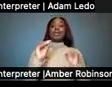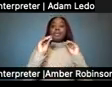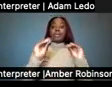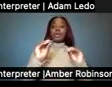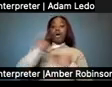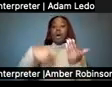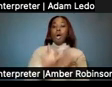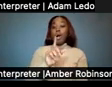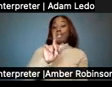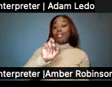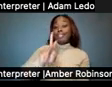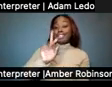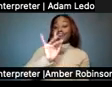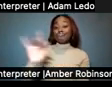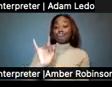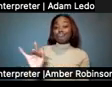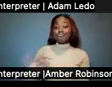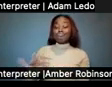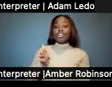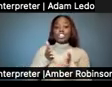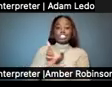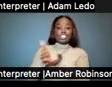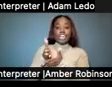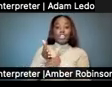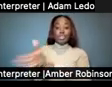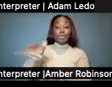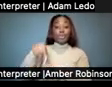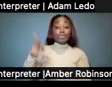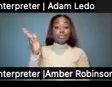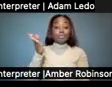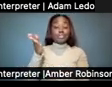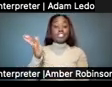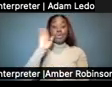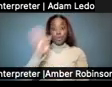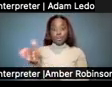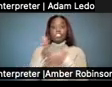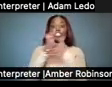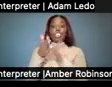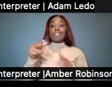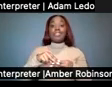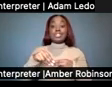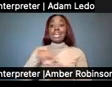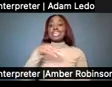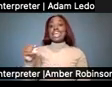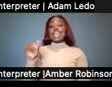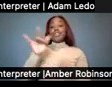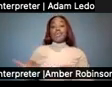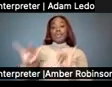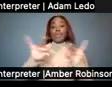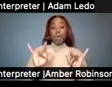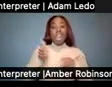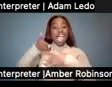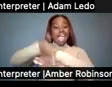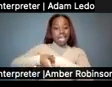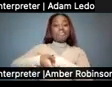Dr. Lieberman has been sharing throughout this presentation, and we will be sharing the slides and the recorded session afterwards. We